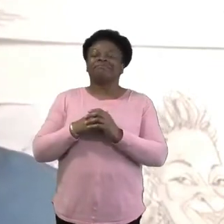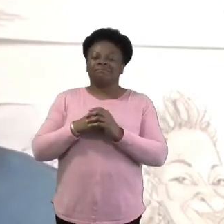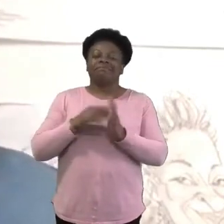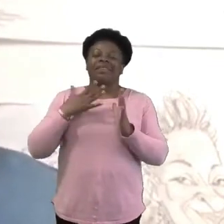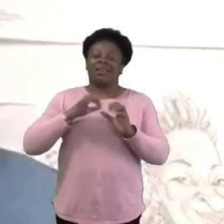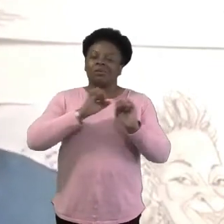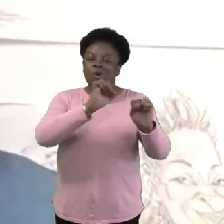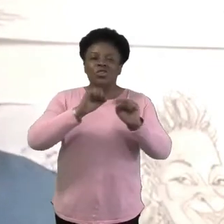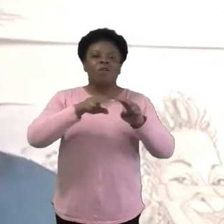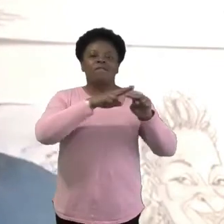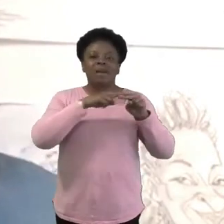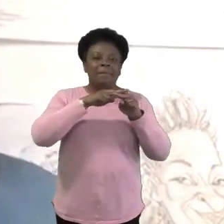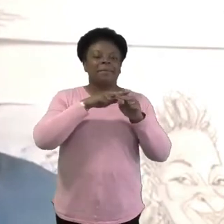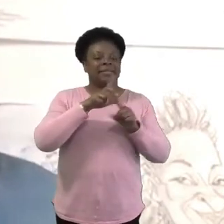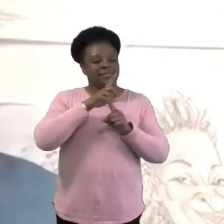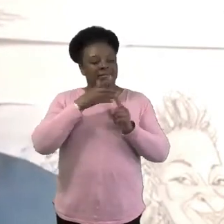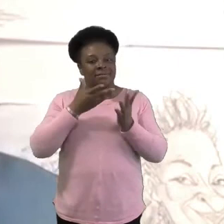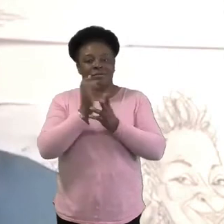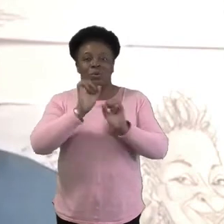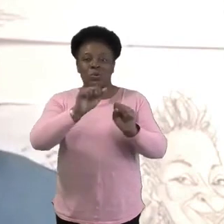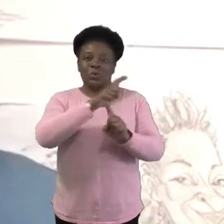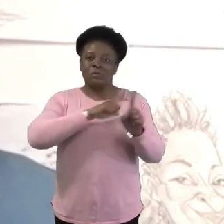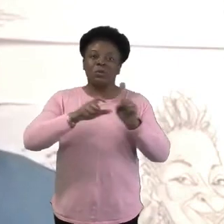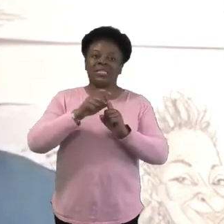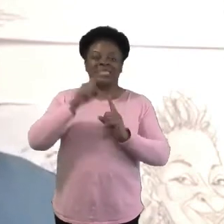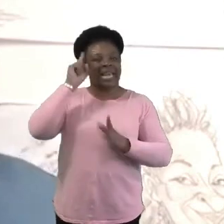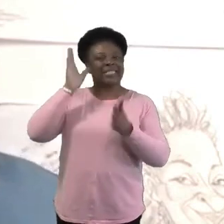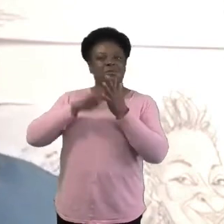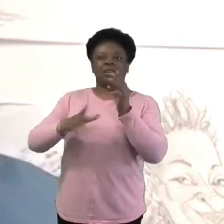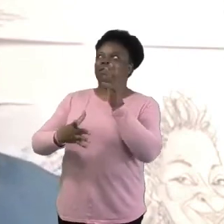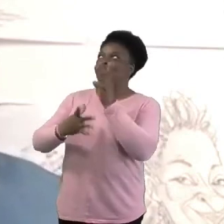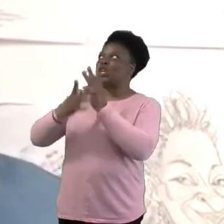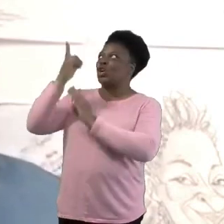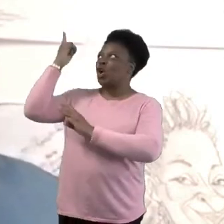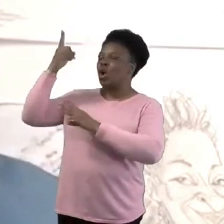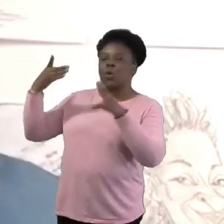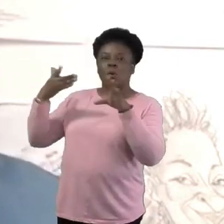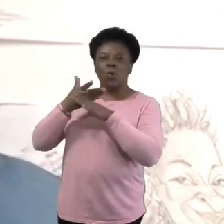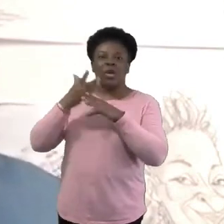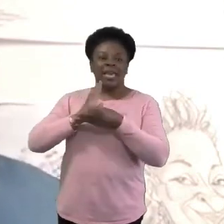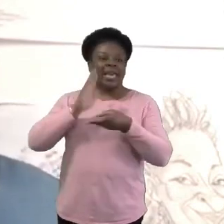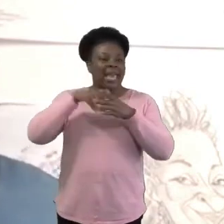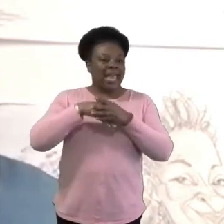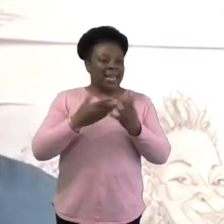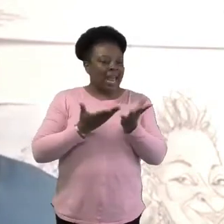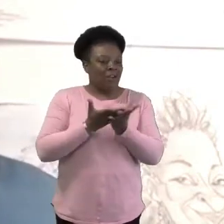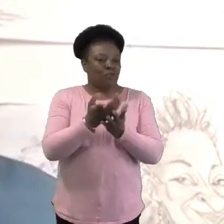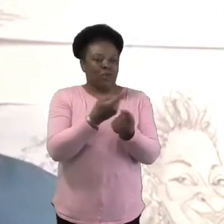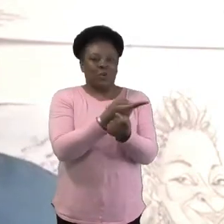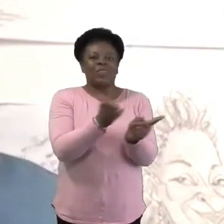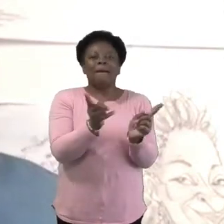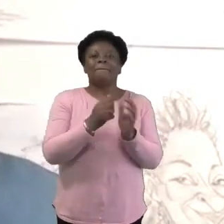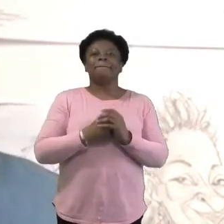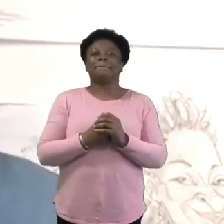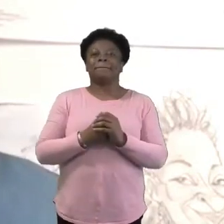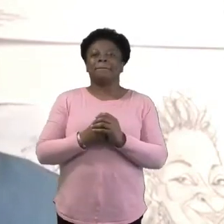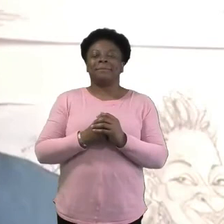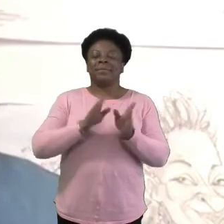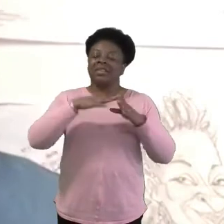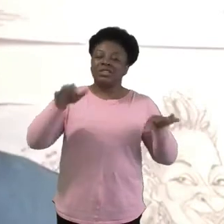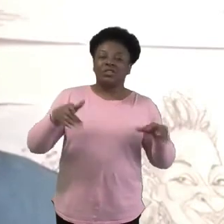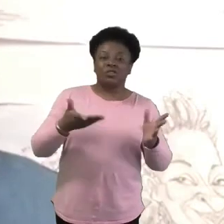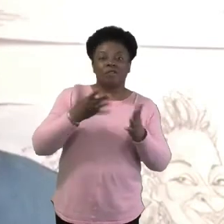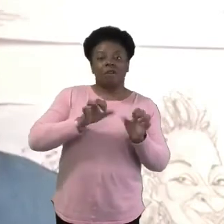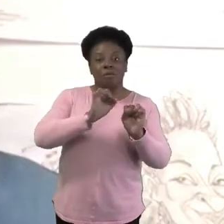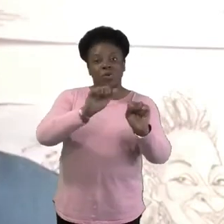your community and church know the spirit of God working in and through them. May the children in your community and